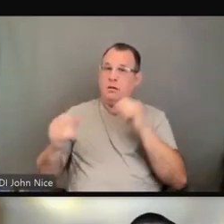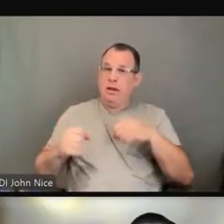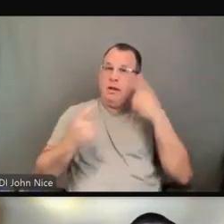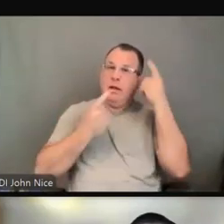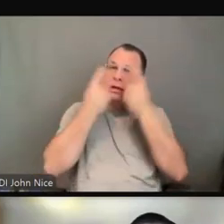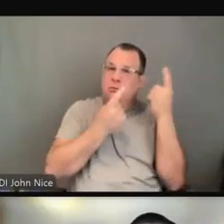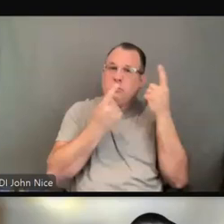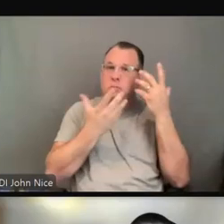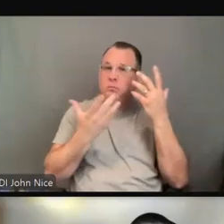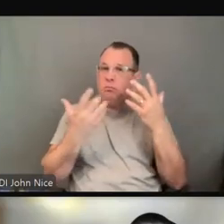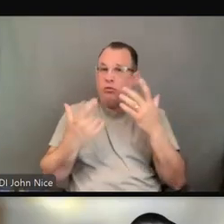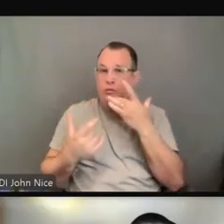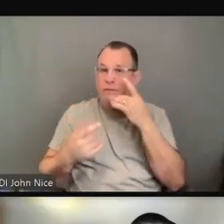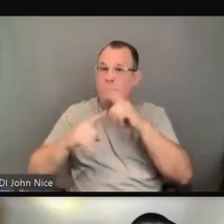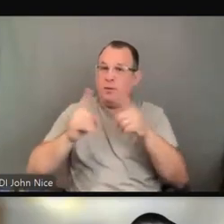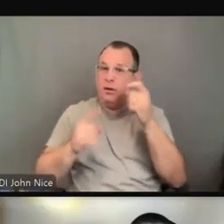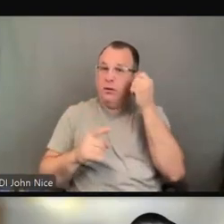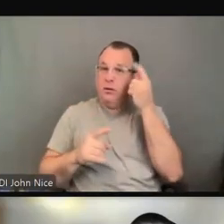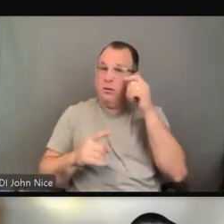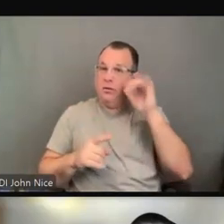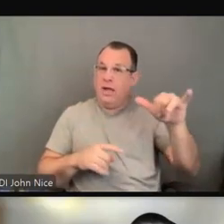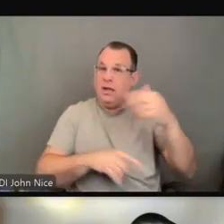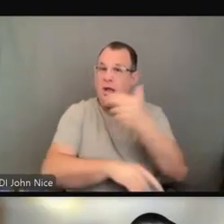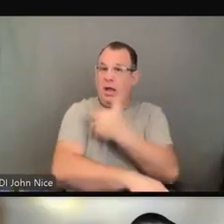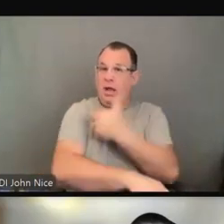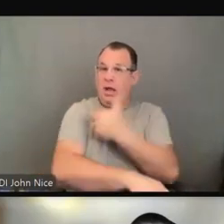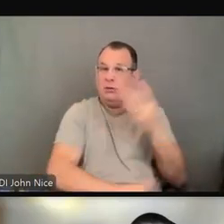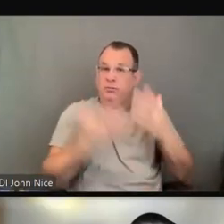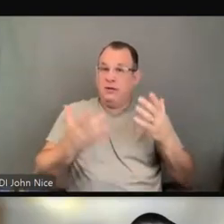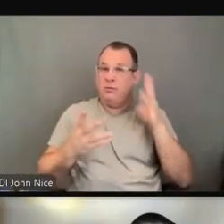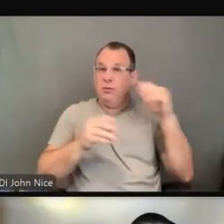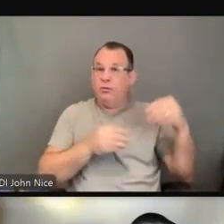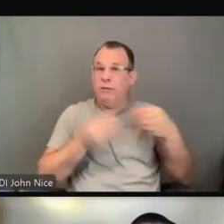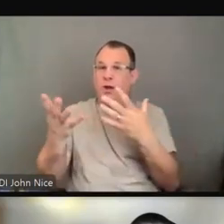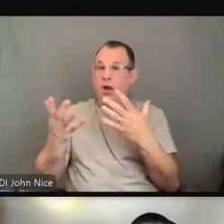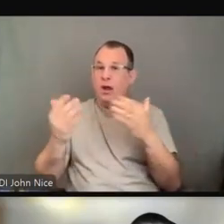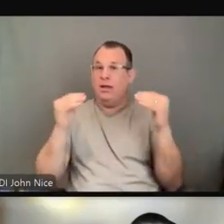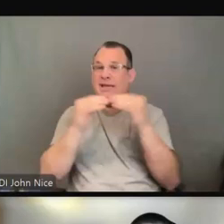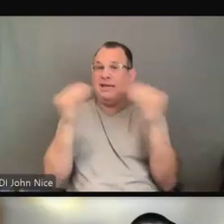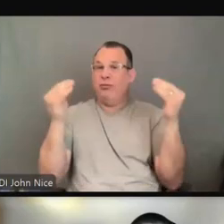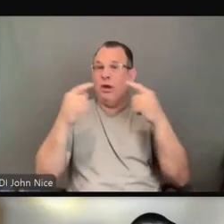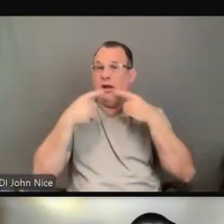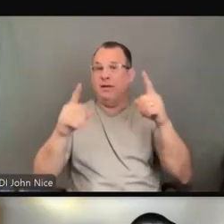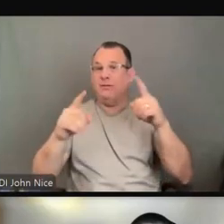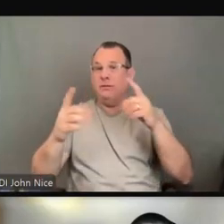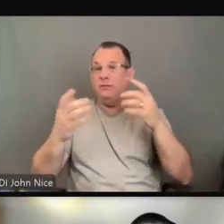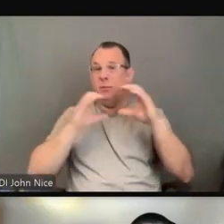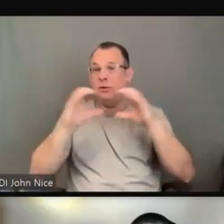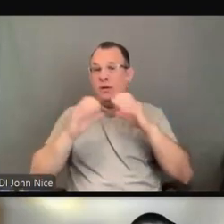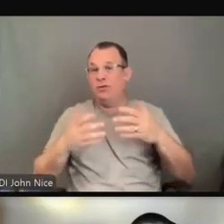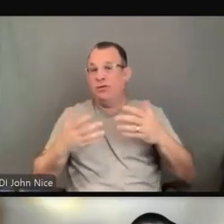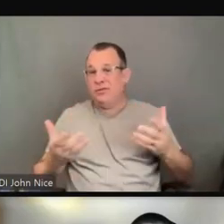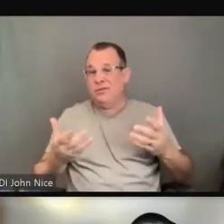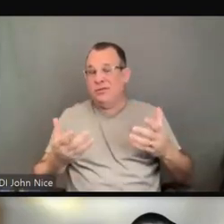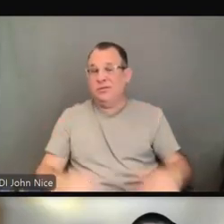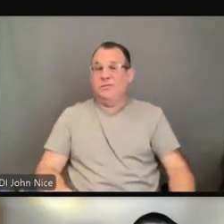ultimately, the entity may provide another equally effective means of communication. For example,